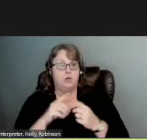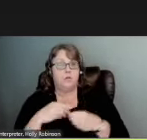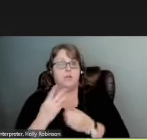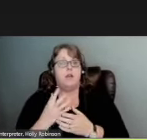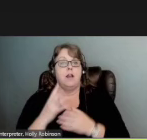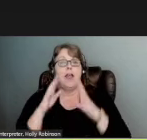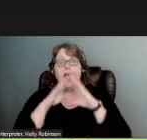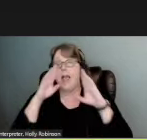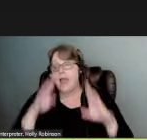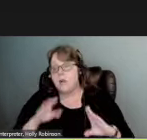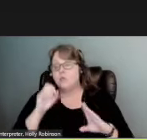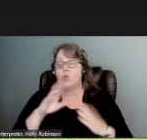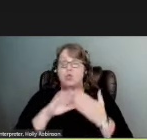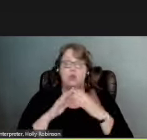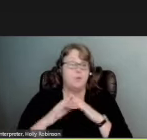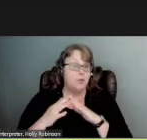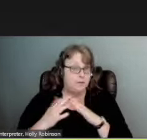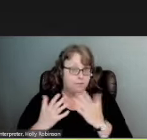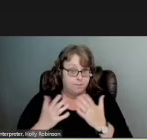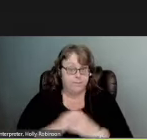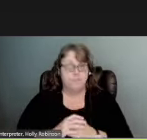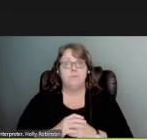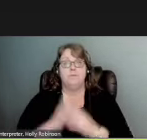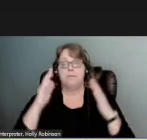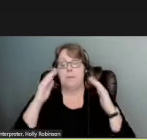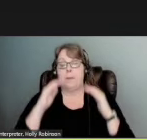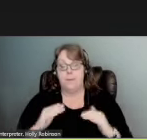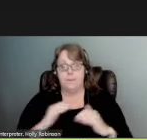household or even at a community scale. Next slide.